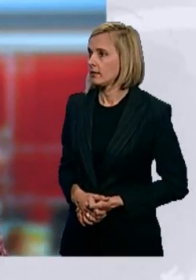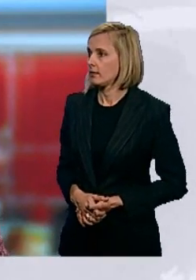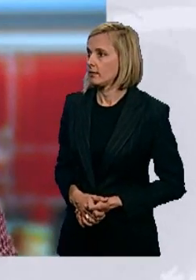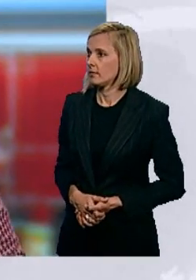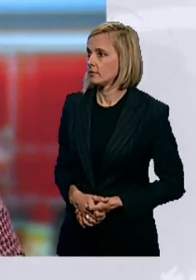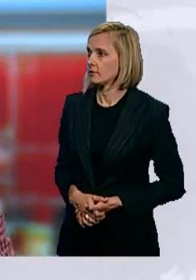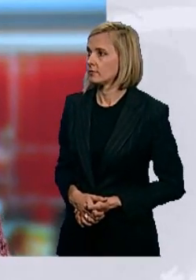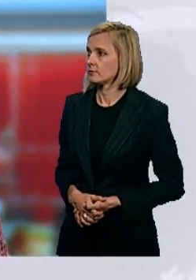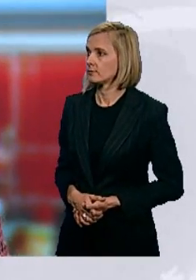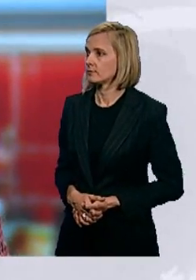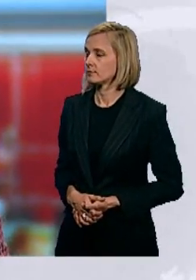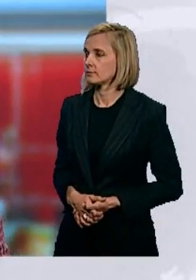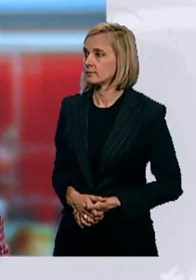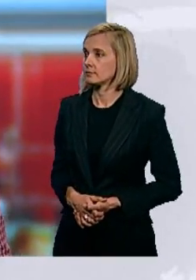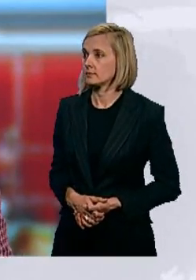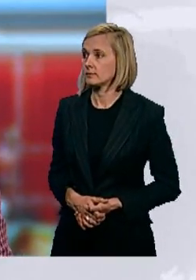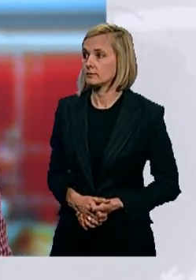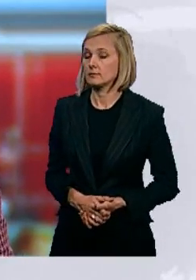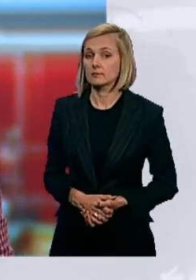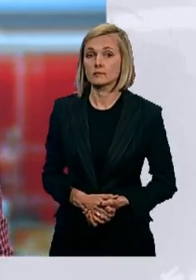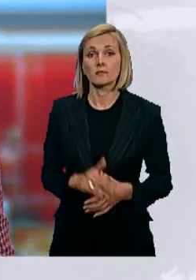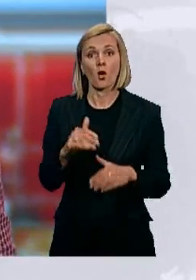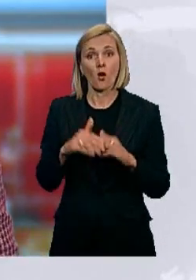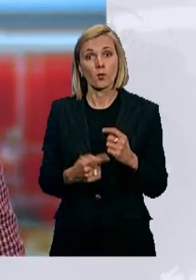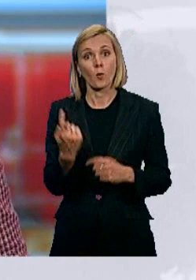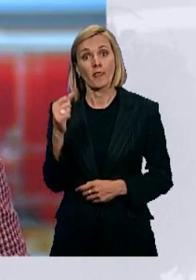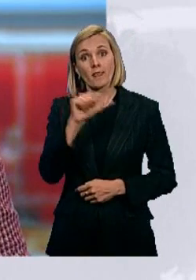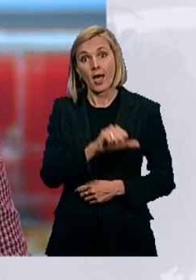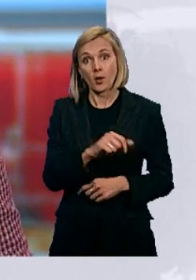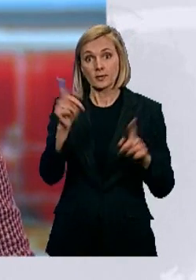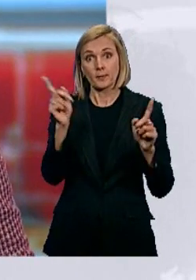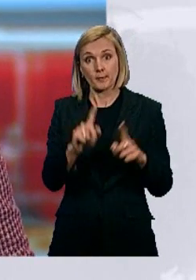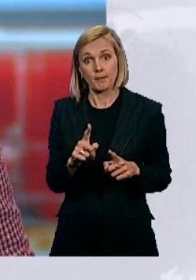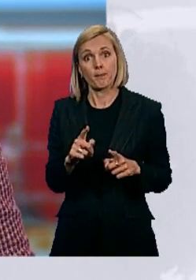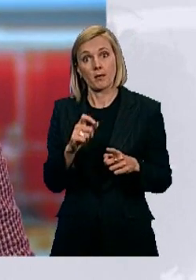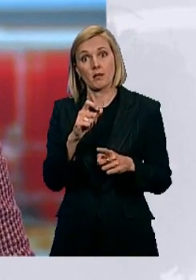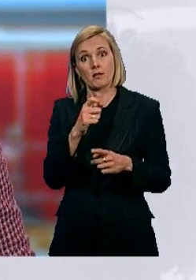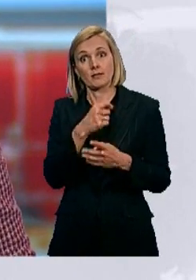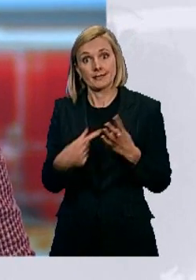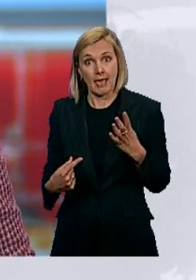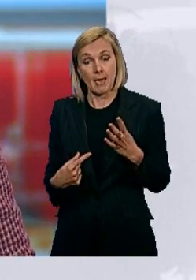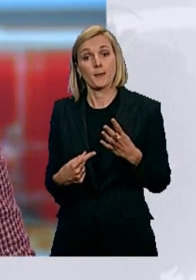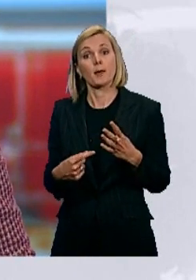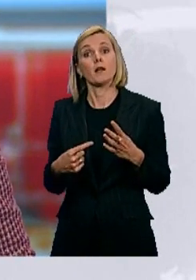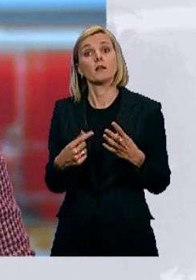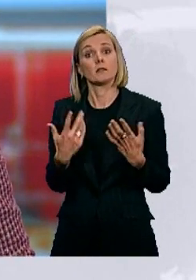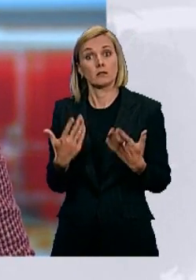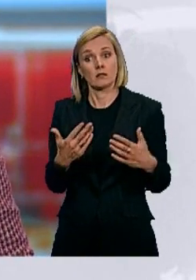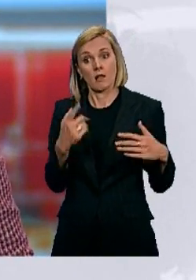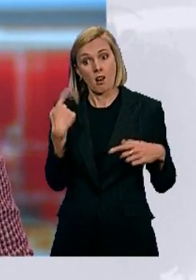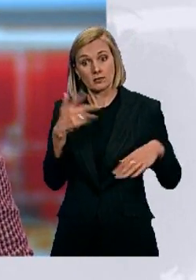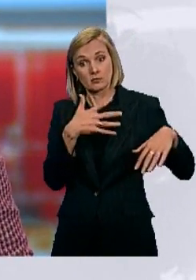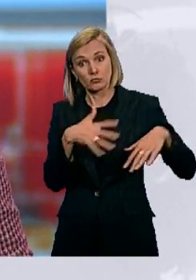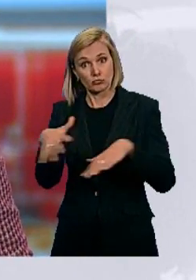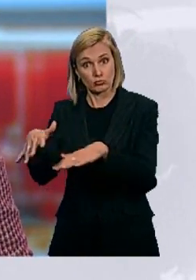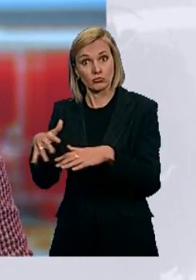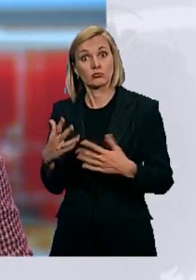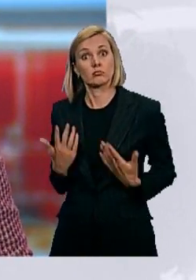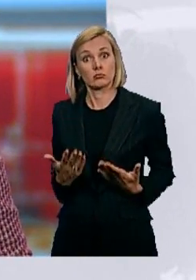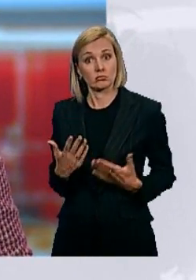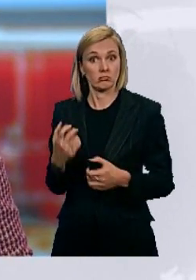much more than a thousand people with disabilities are attending a rally in London to protest against changes to the welfare system